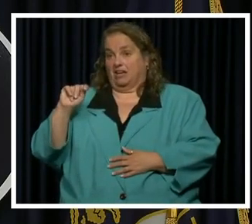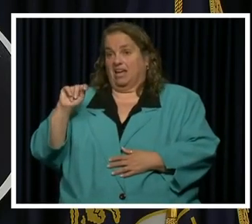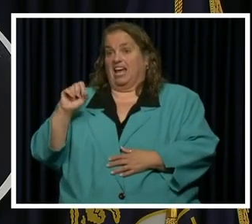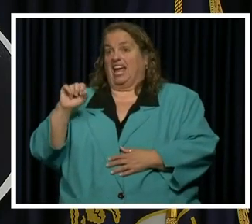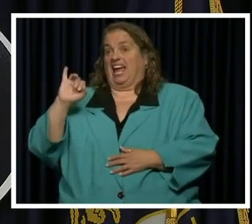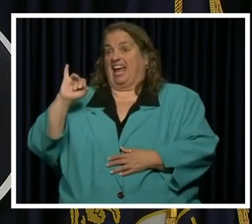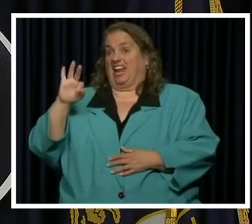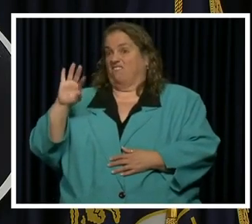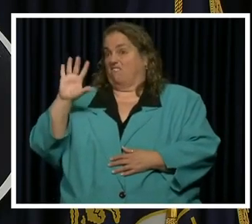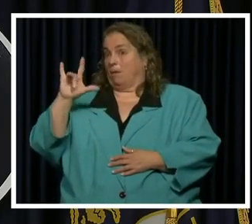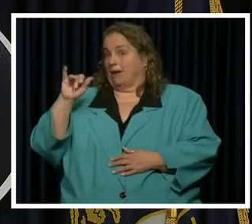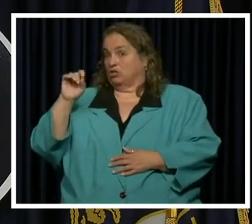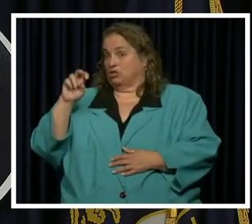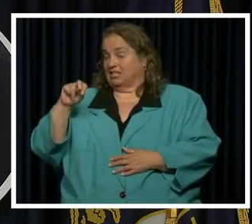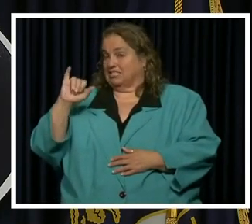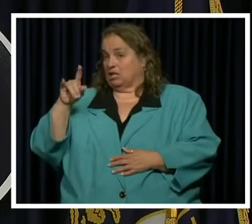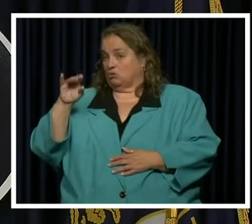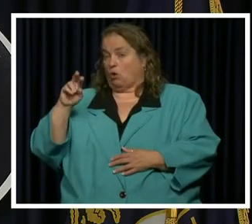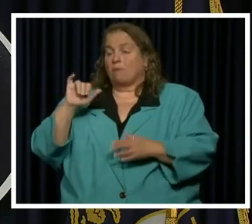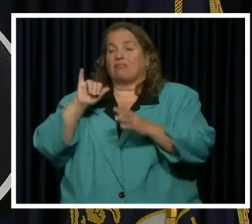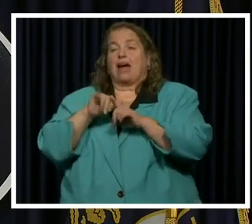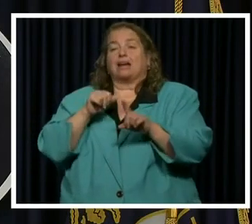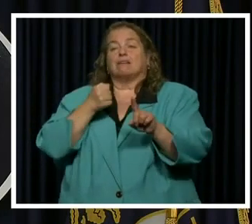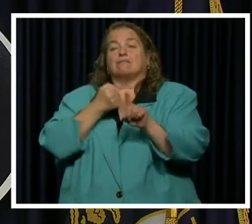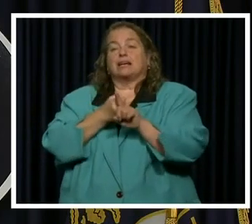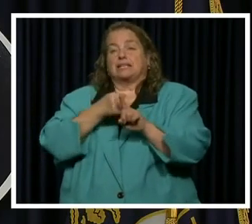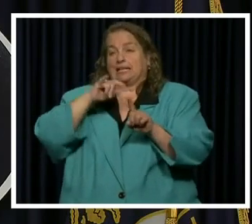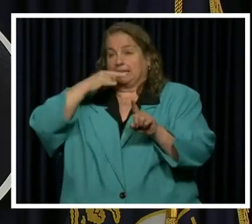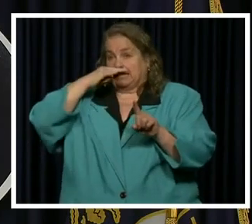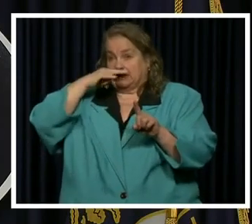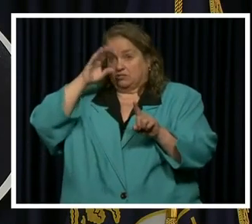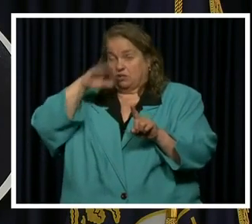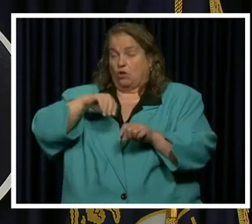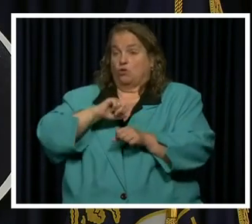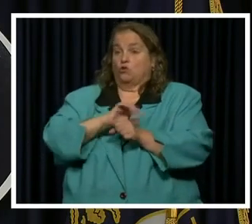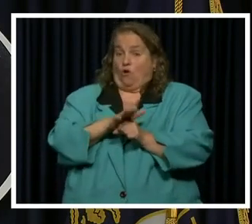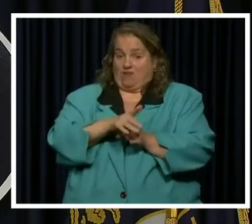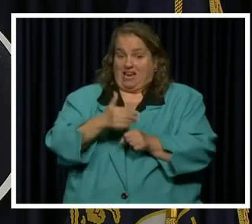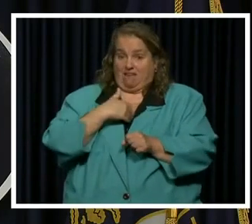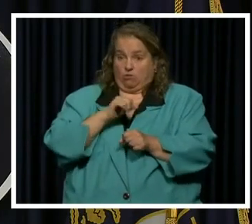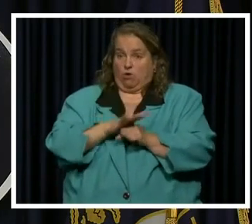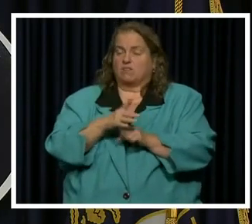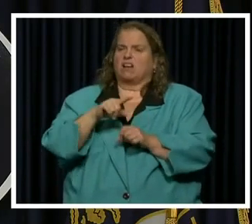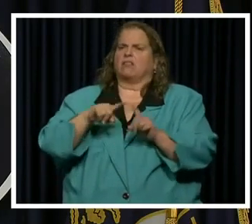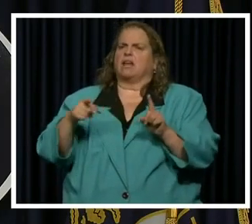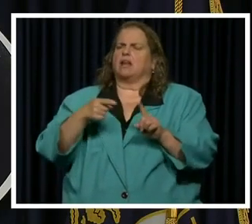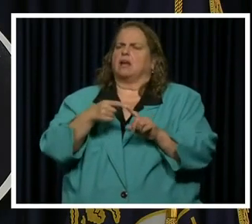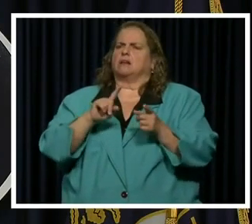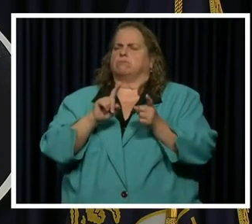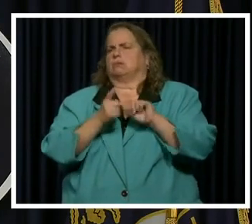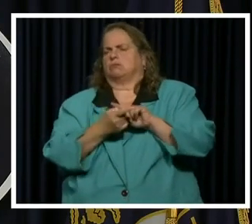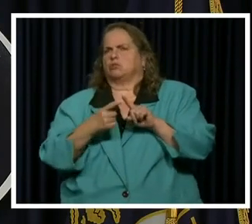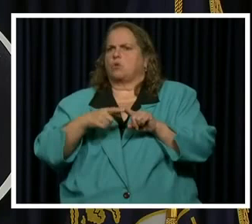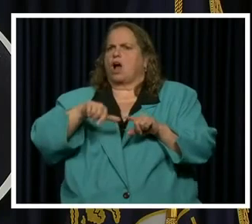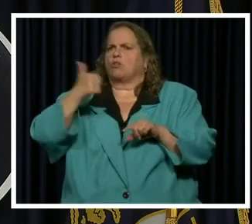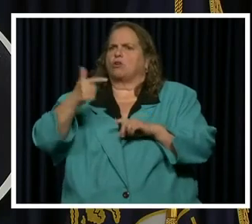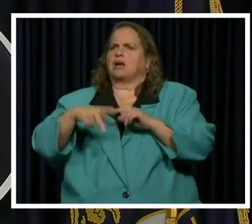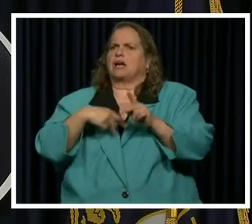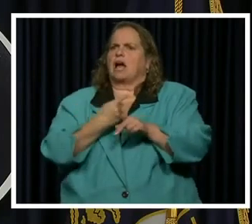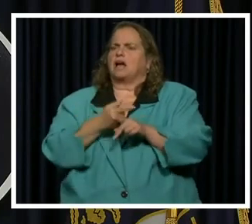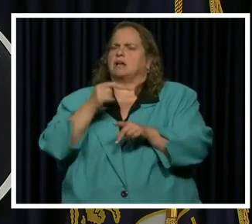or if there are any more and how does the growth of that syndrome kind of play into the plans to start reopening child care?